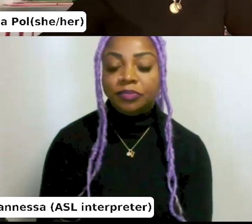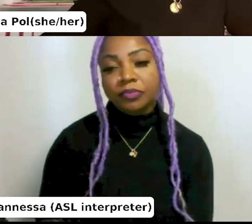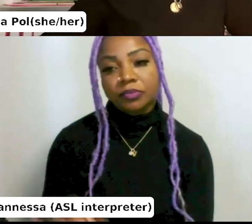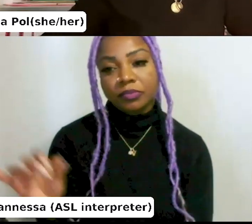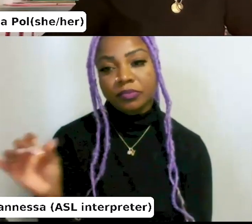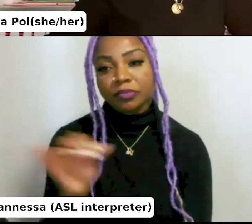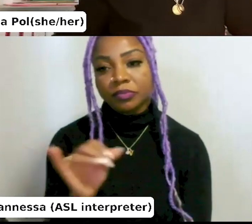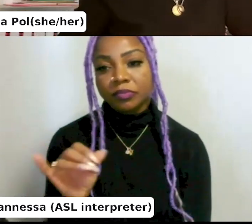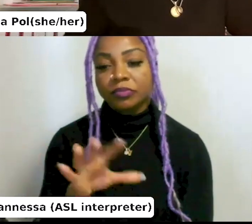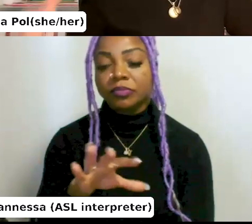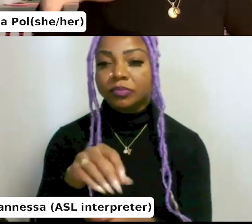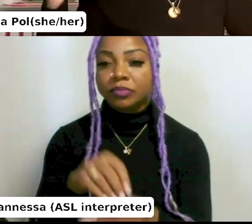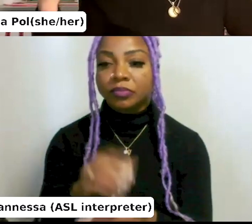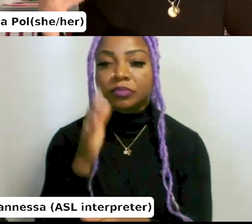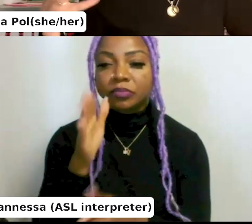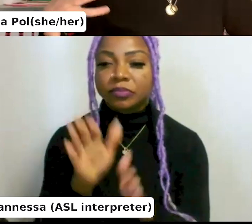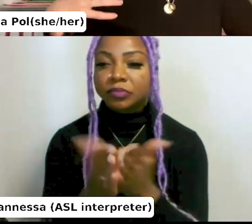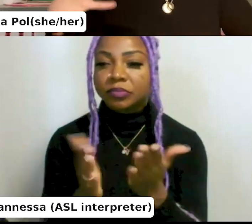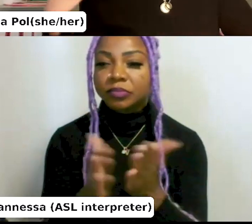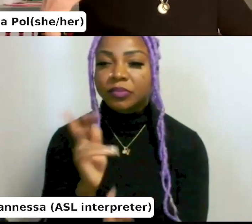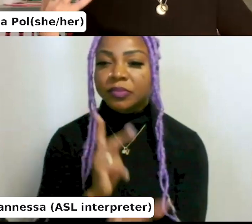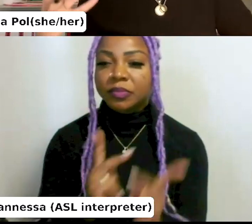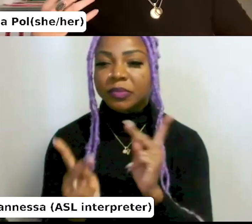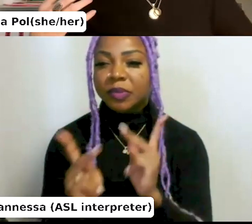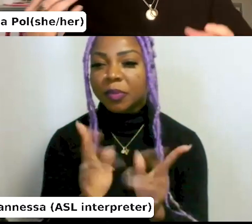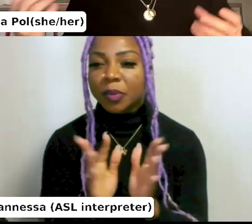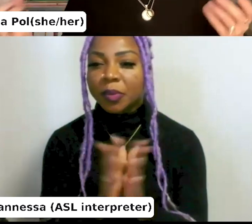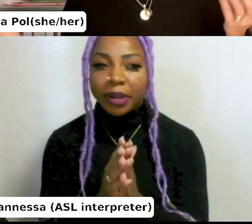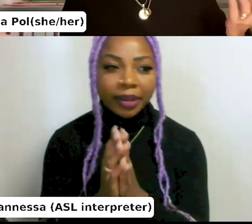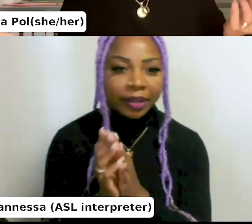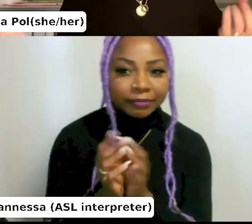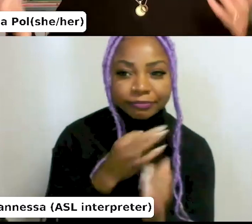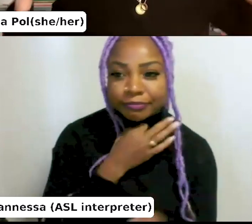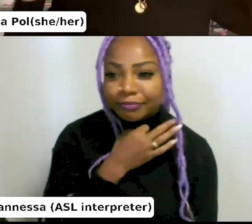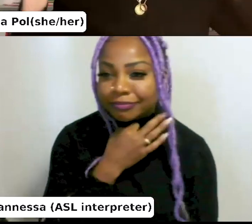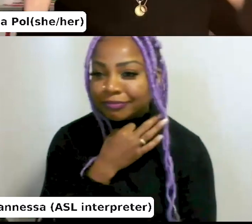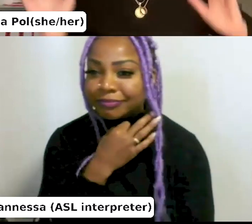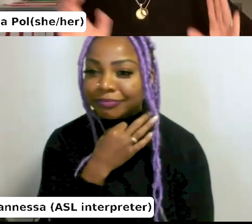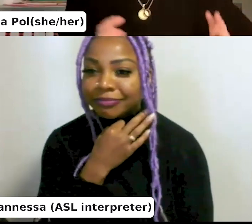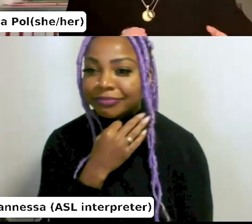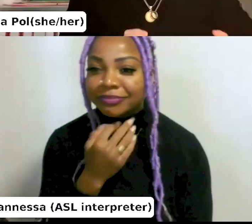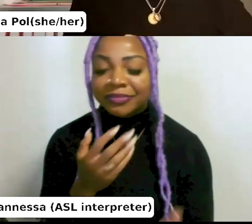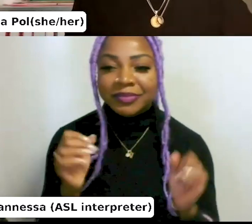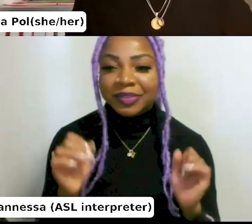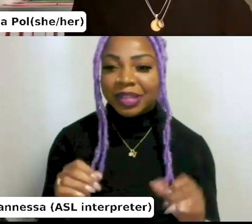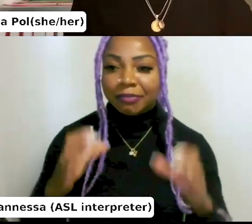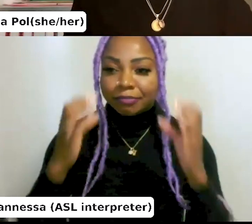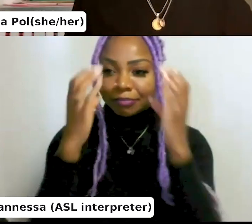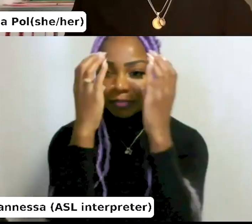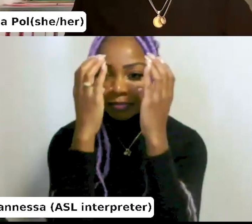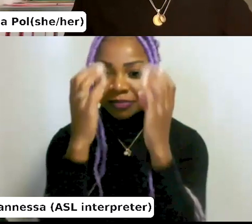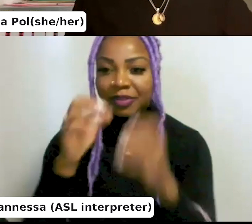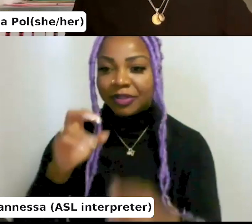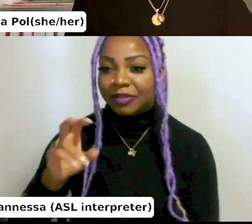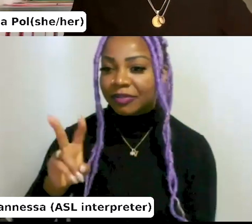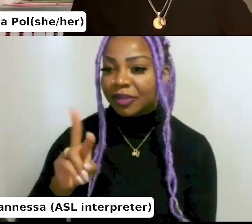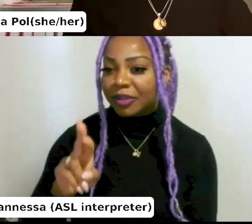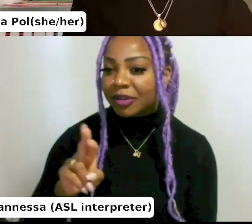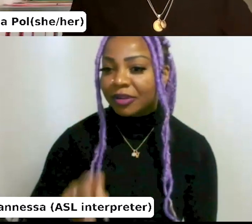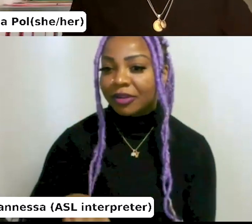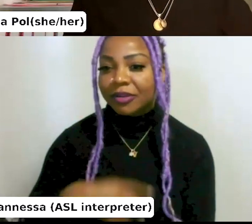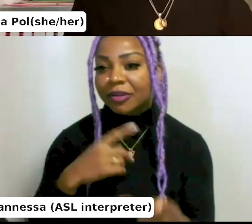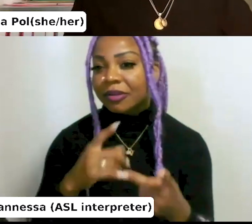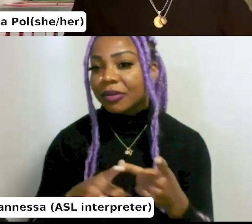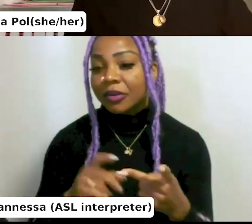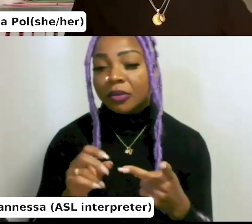future books where, where people were speculating about this and whether that be some like VR stuff or, um, you know, if you're